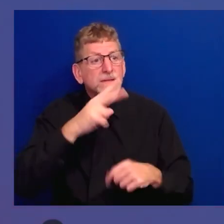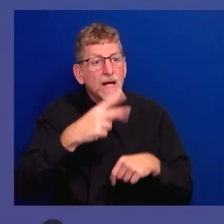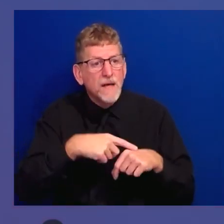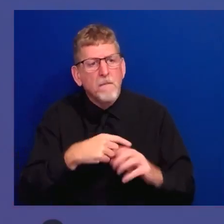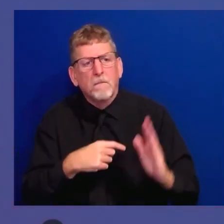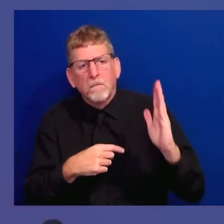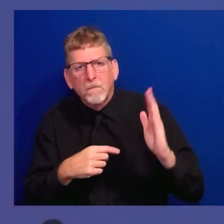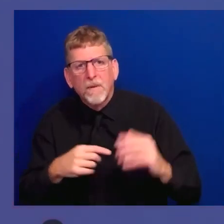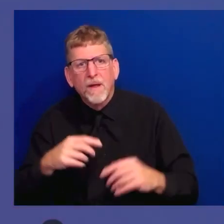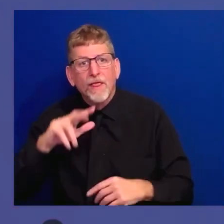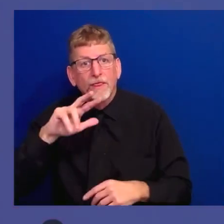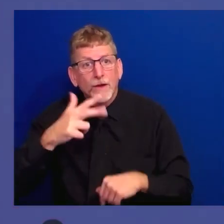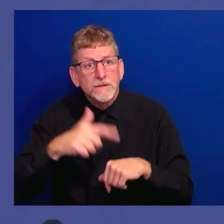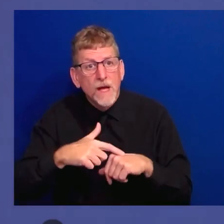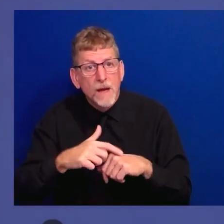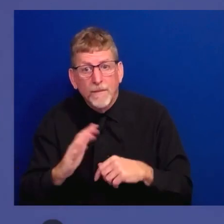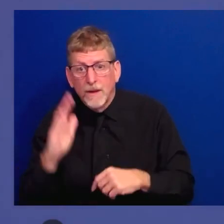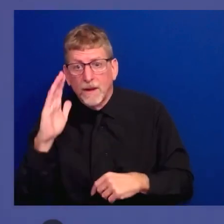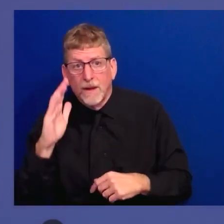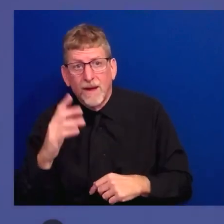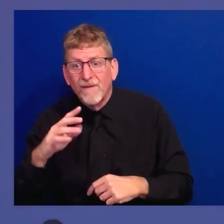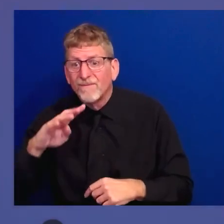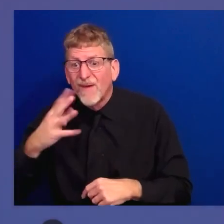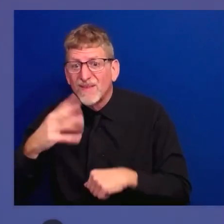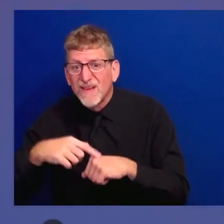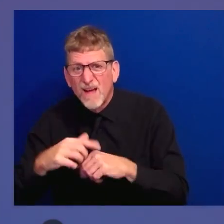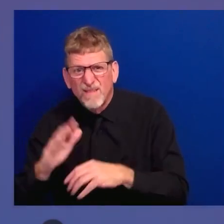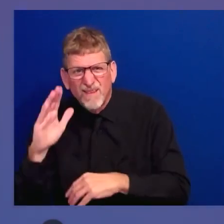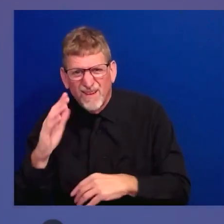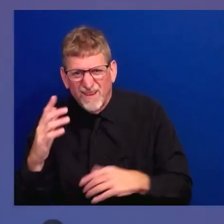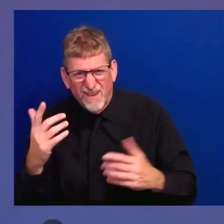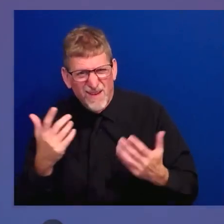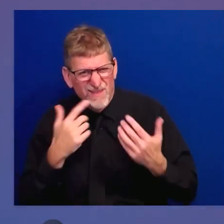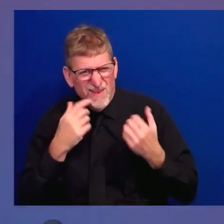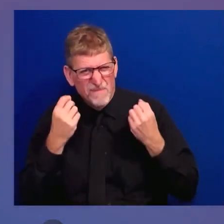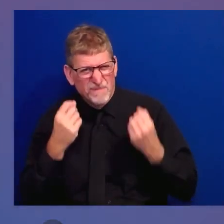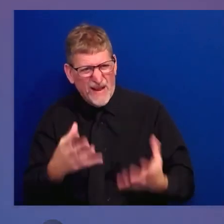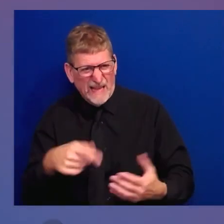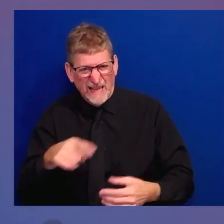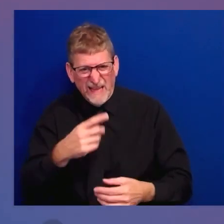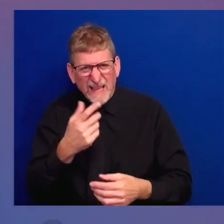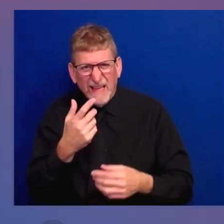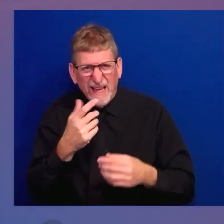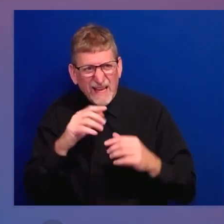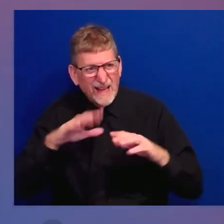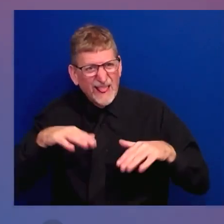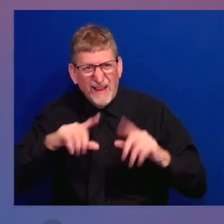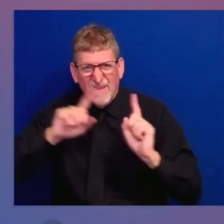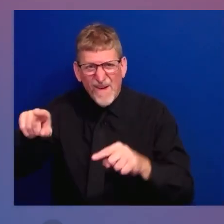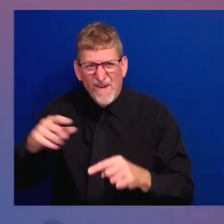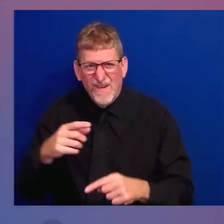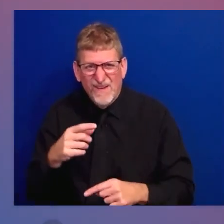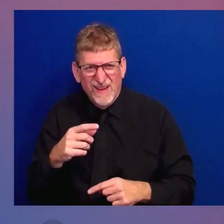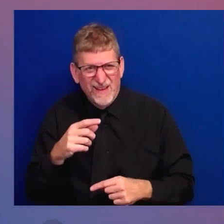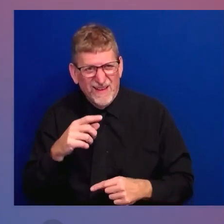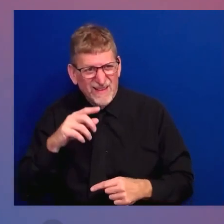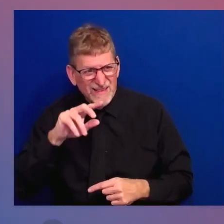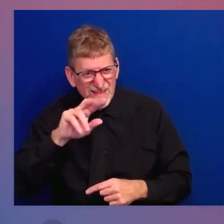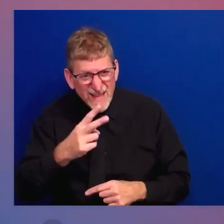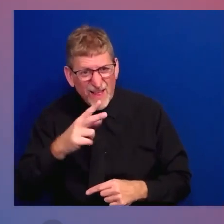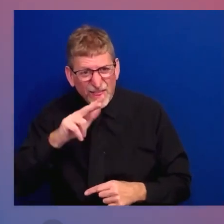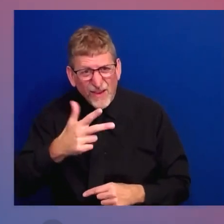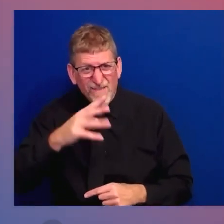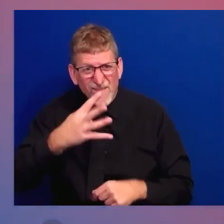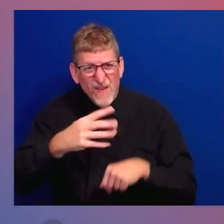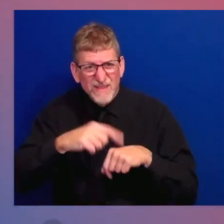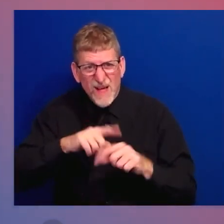has been deployed, redeployed, and redeployed, and redeployed, redeployed. That takes nothing away from